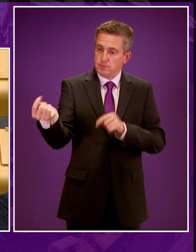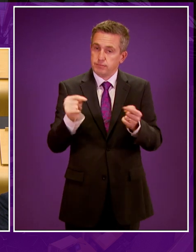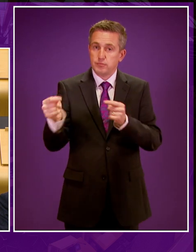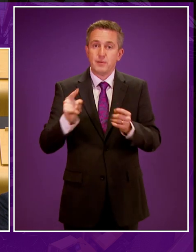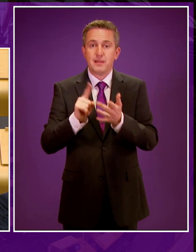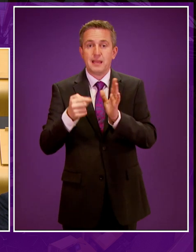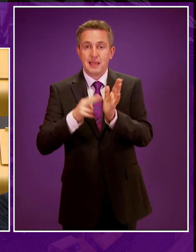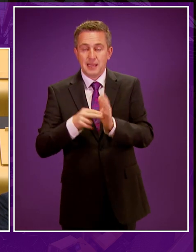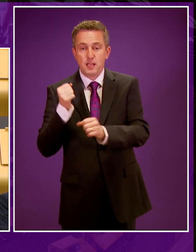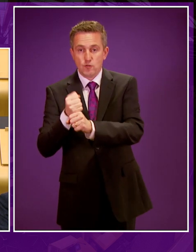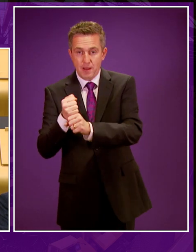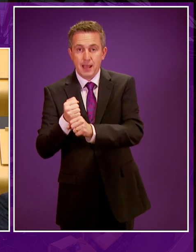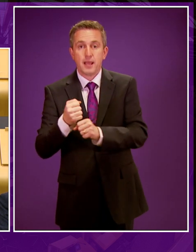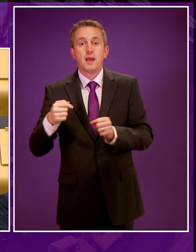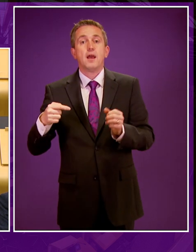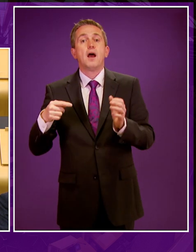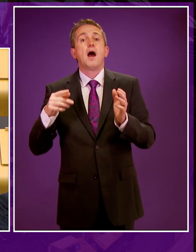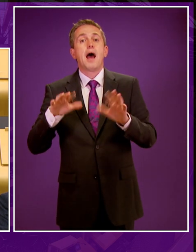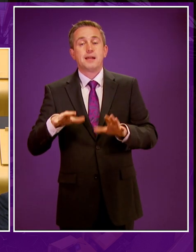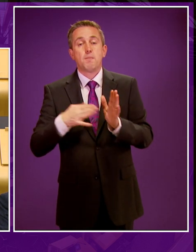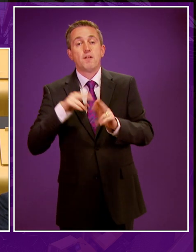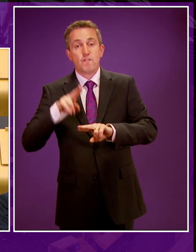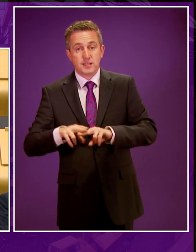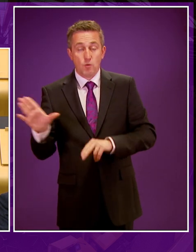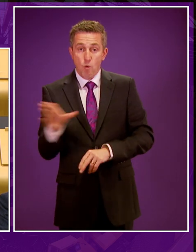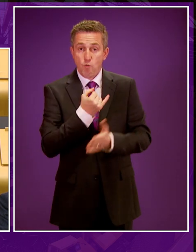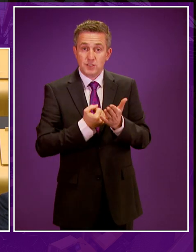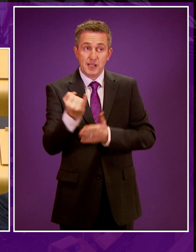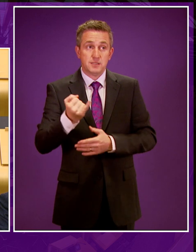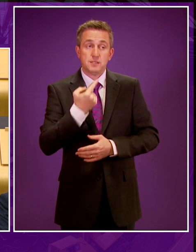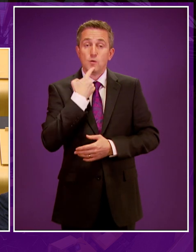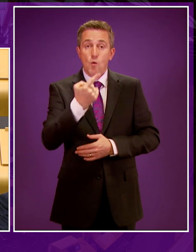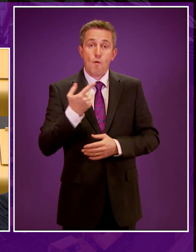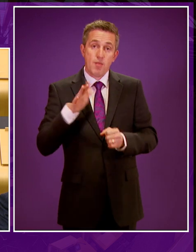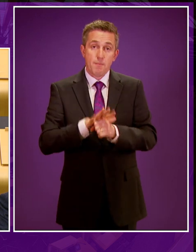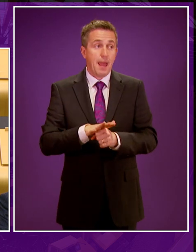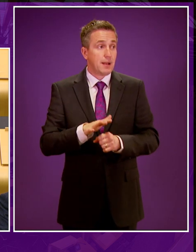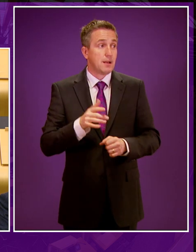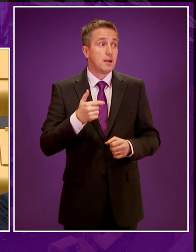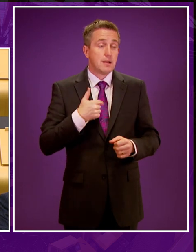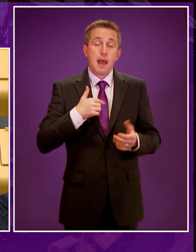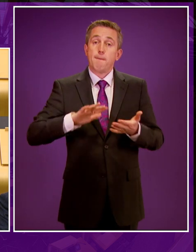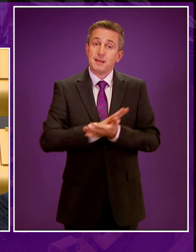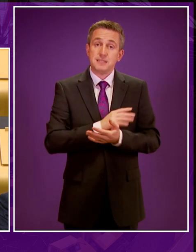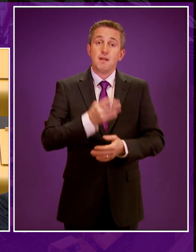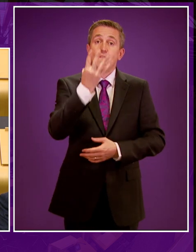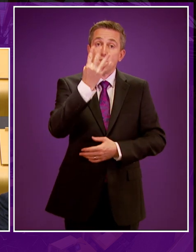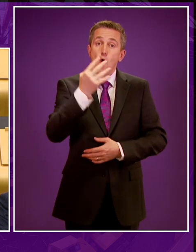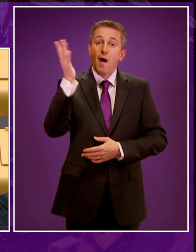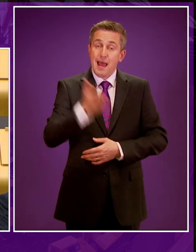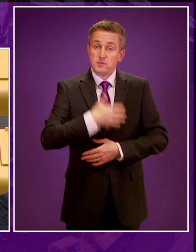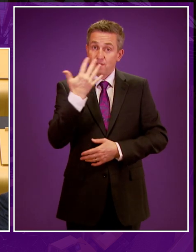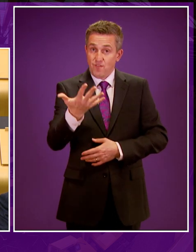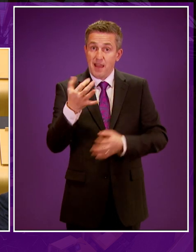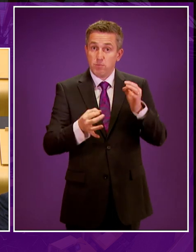Tory MSP, Murdo Fraser, all rejected her call for a ban. Now, I warmly welcome the fact that four out of five parties in this